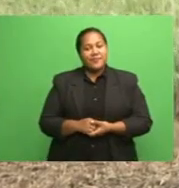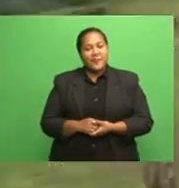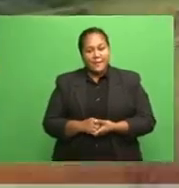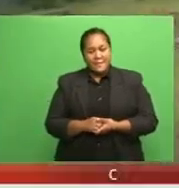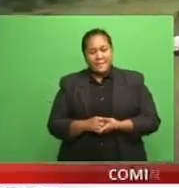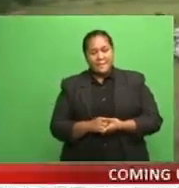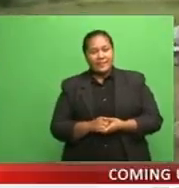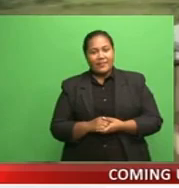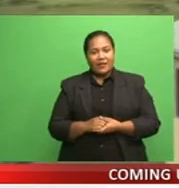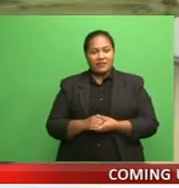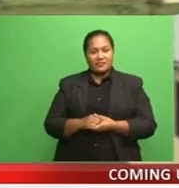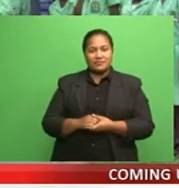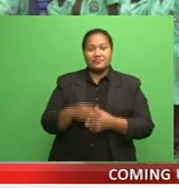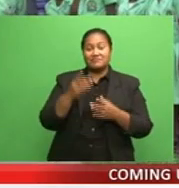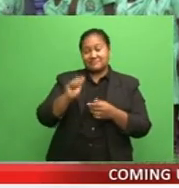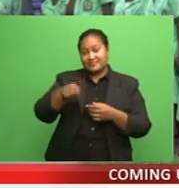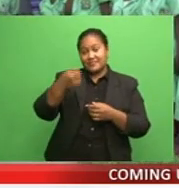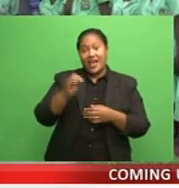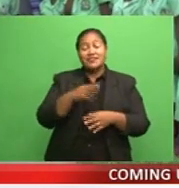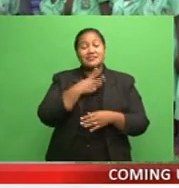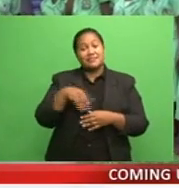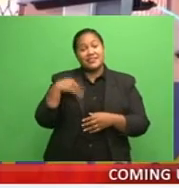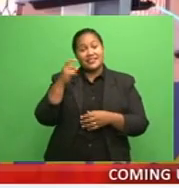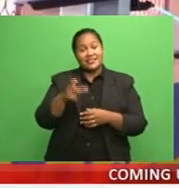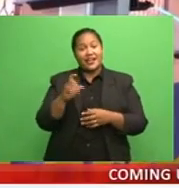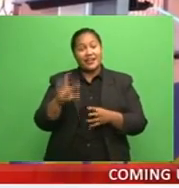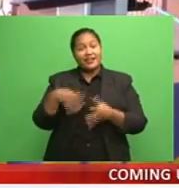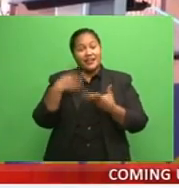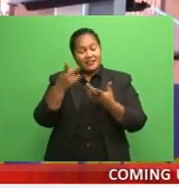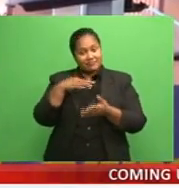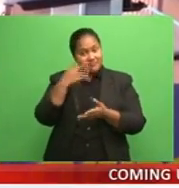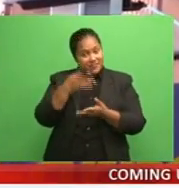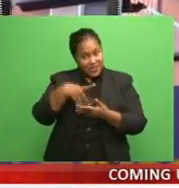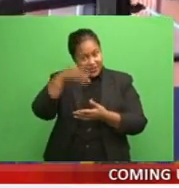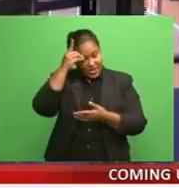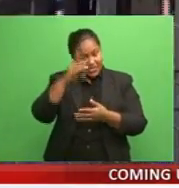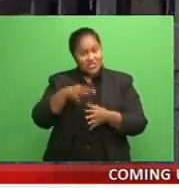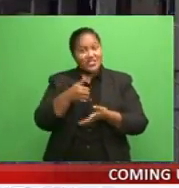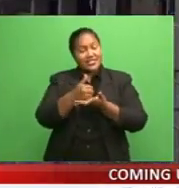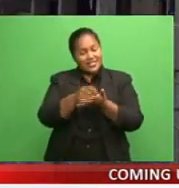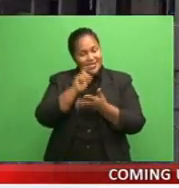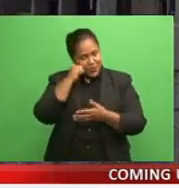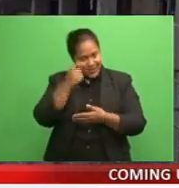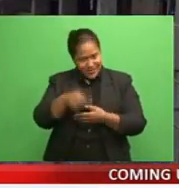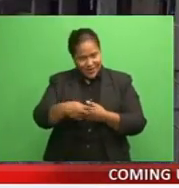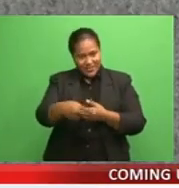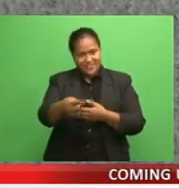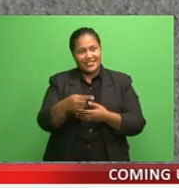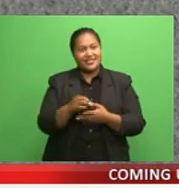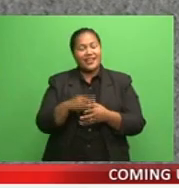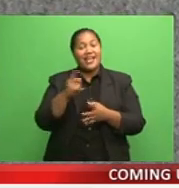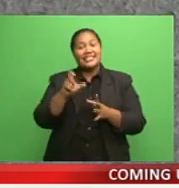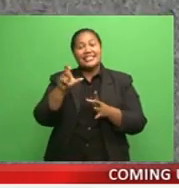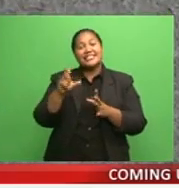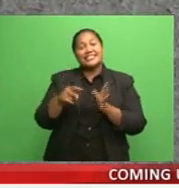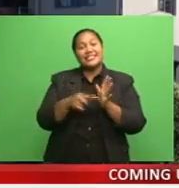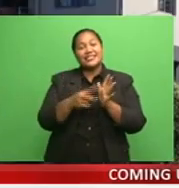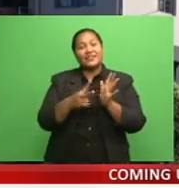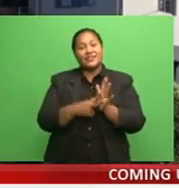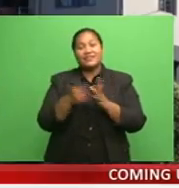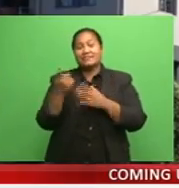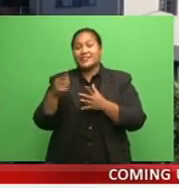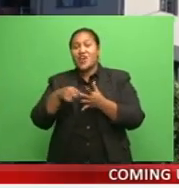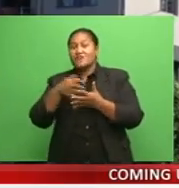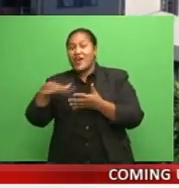Sainia Up ahead, Minister Ashur's education assistance will continue and CCTV installed at